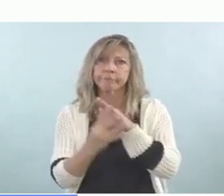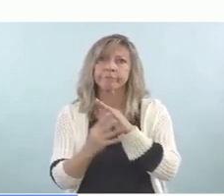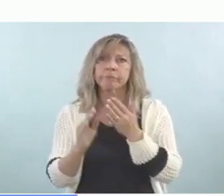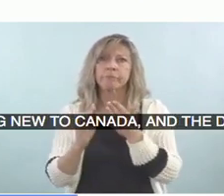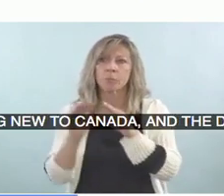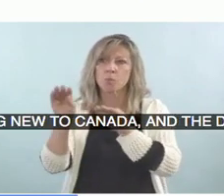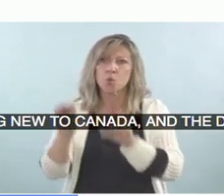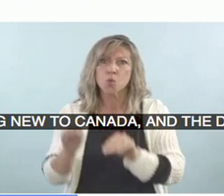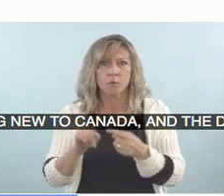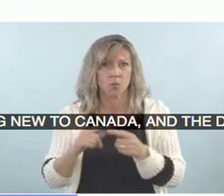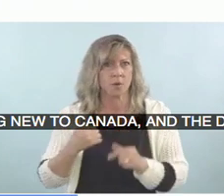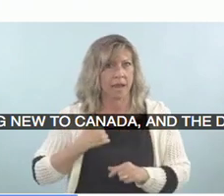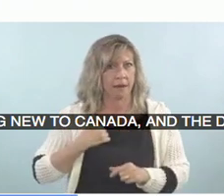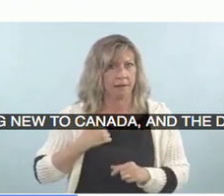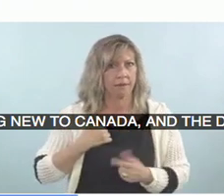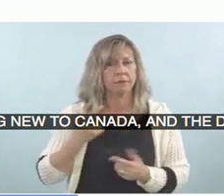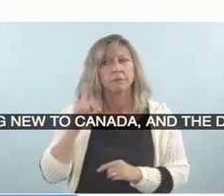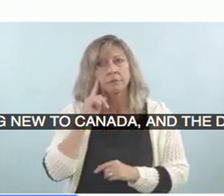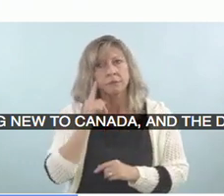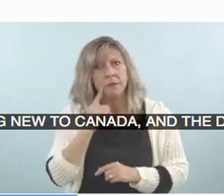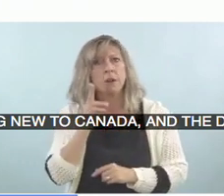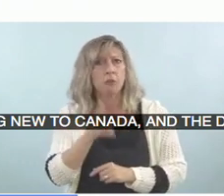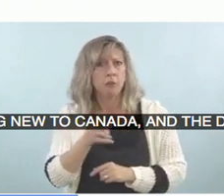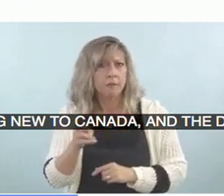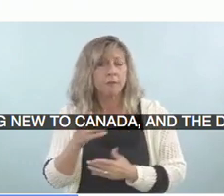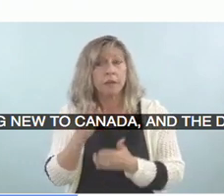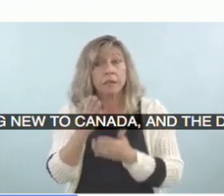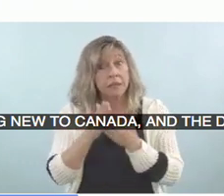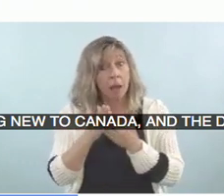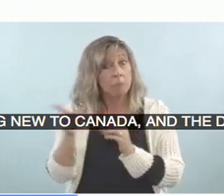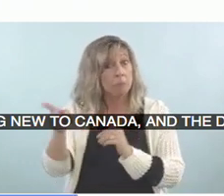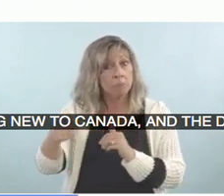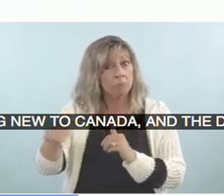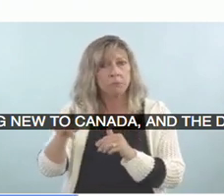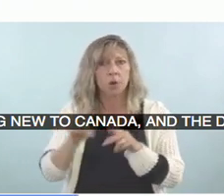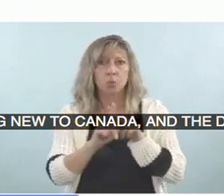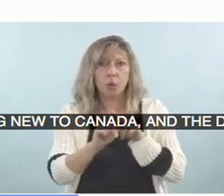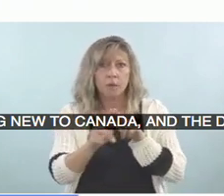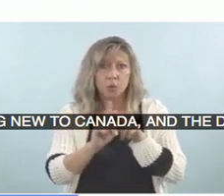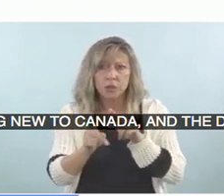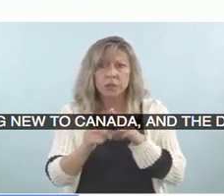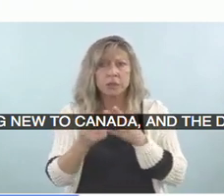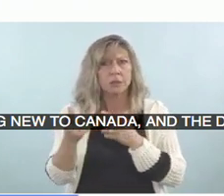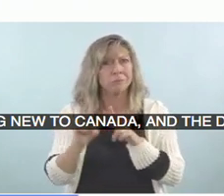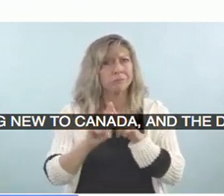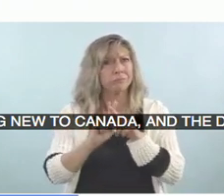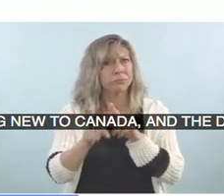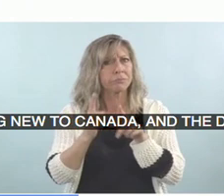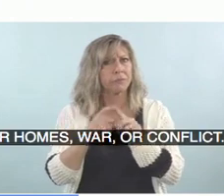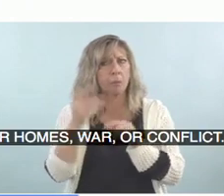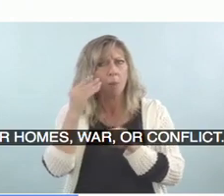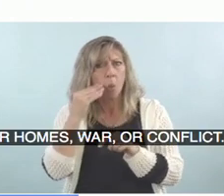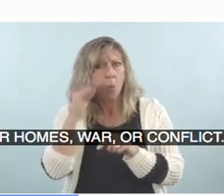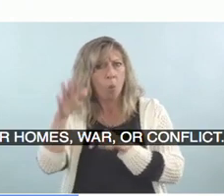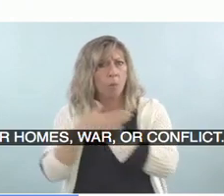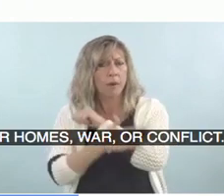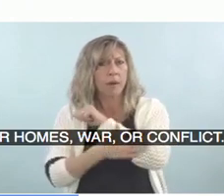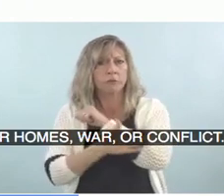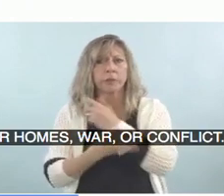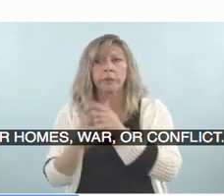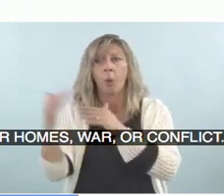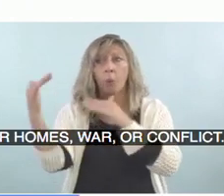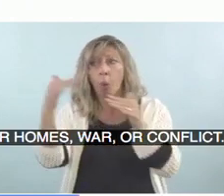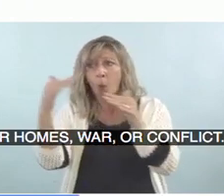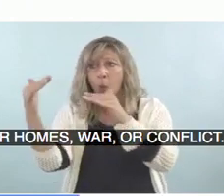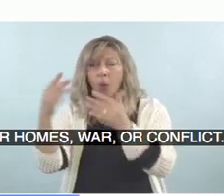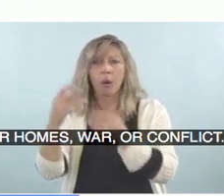deaf and hard of hearing. Some of the newcomers are refugees who have fled their homes, war, or conflict. They have witnessed